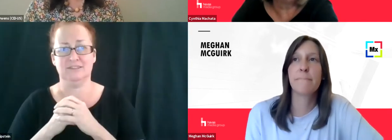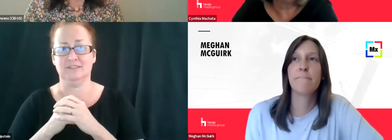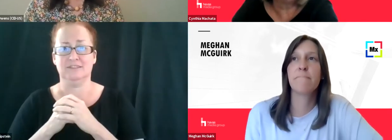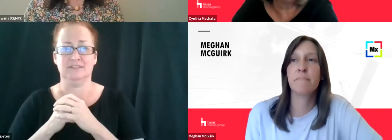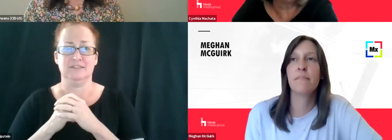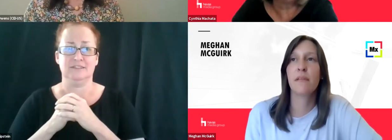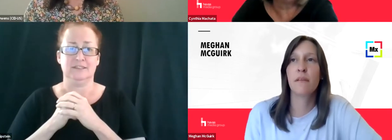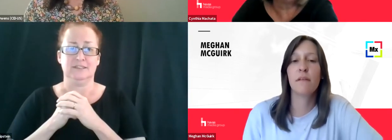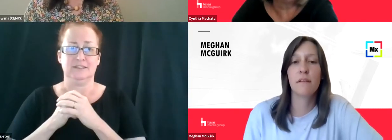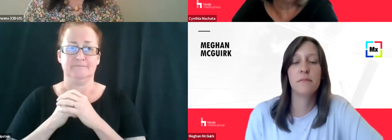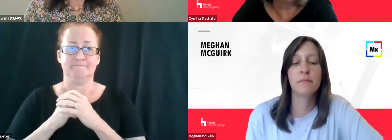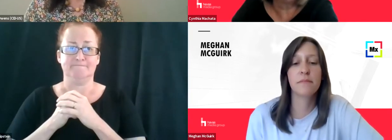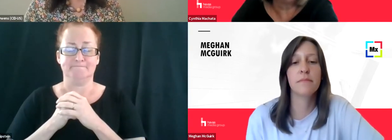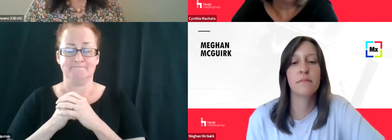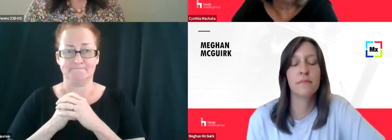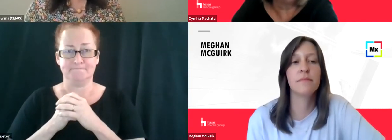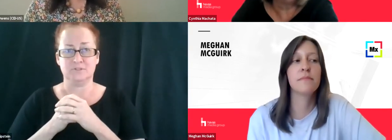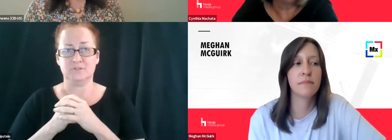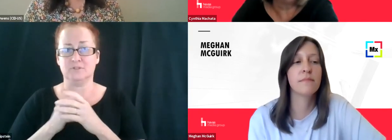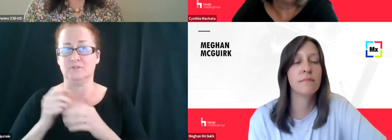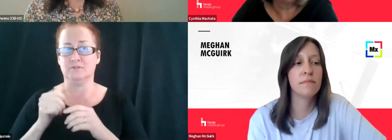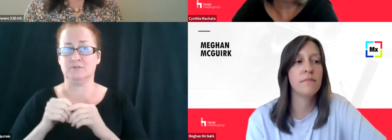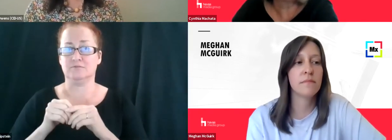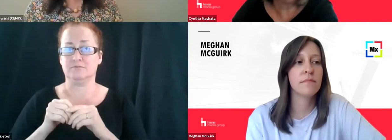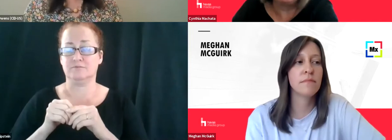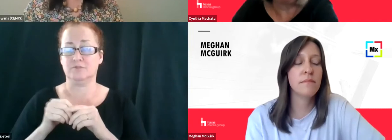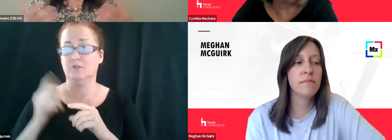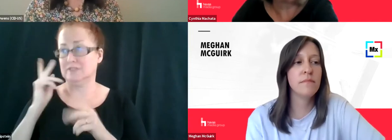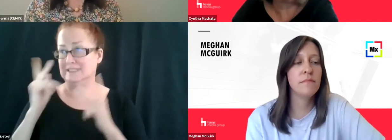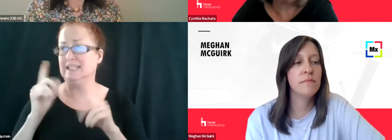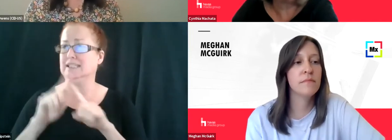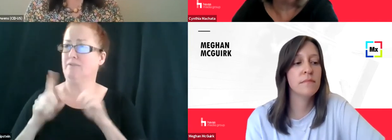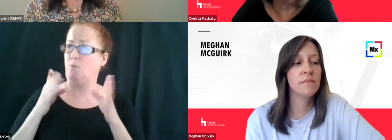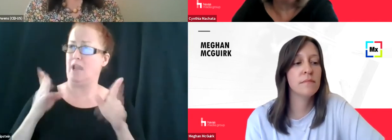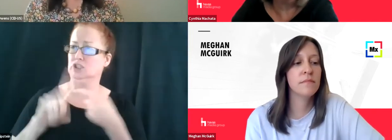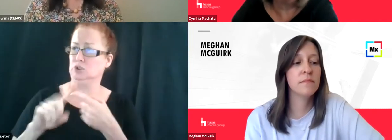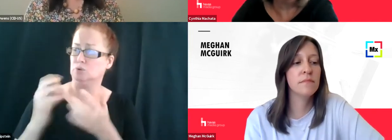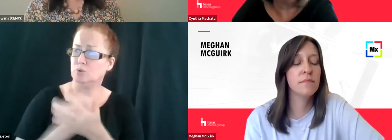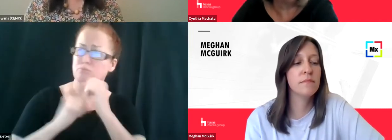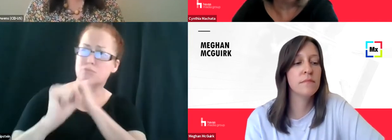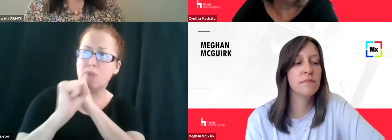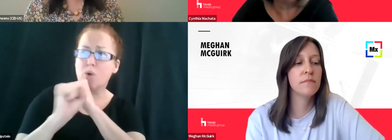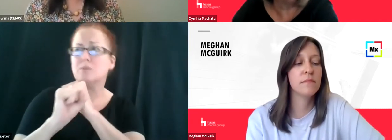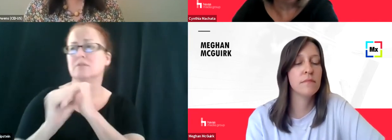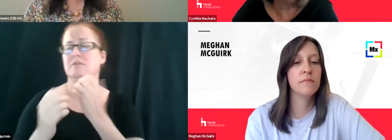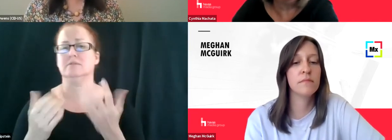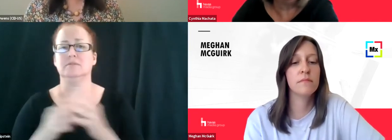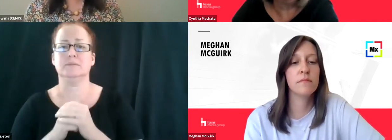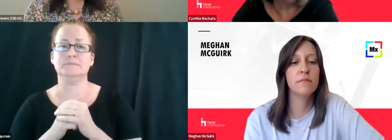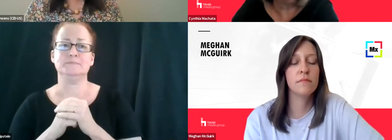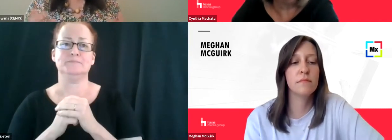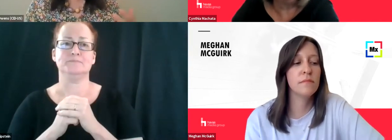vehicles to do the promotion and advertising for, for these clients.